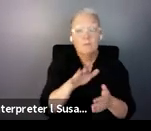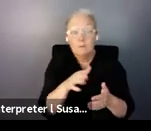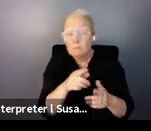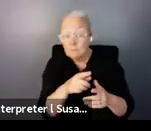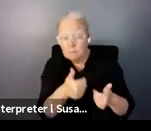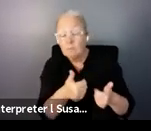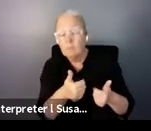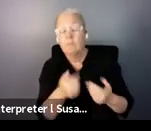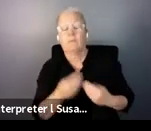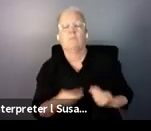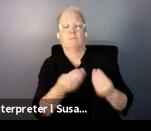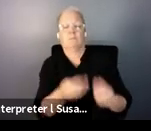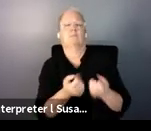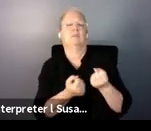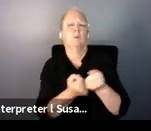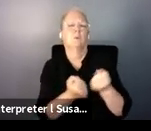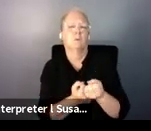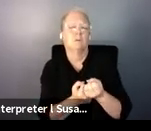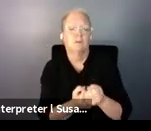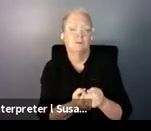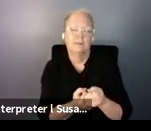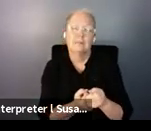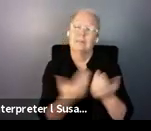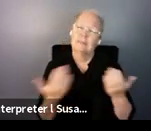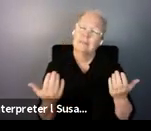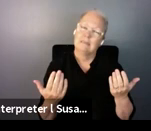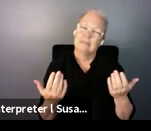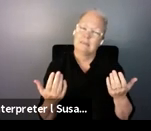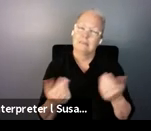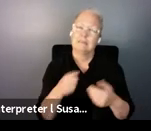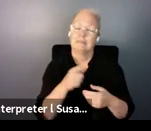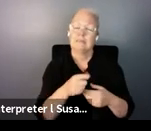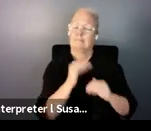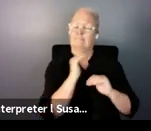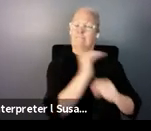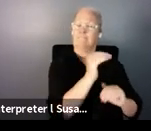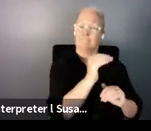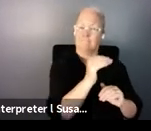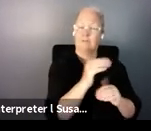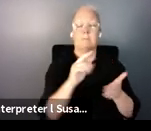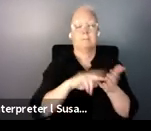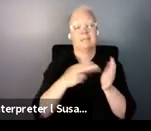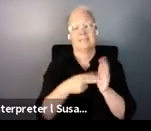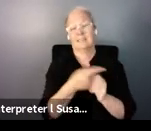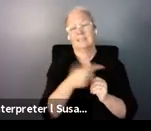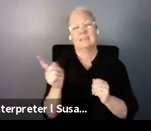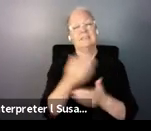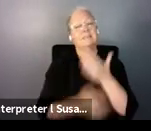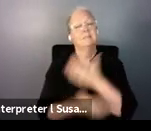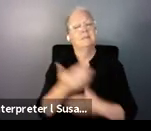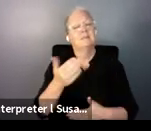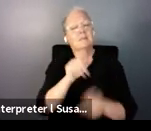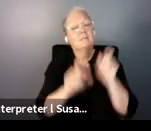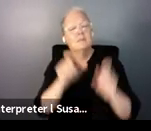And there are very strong limitations to informal support. First, the lack of choice. There is a difference between I get the